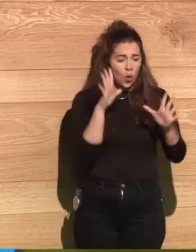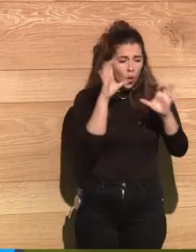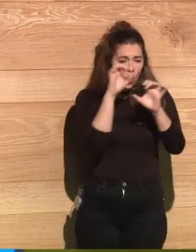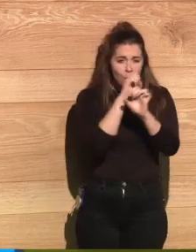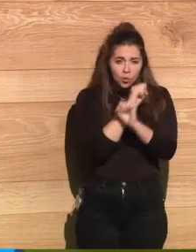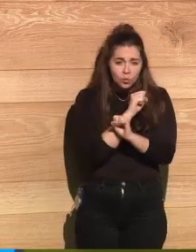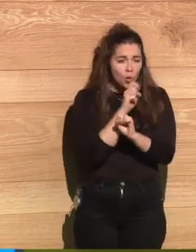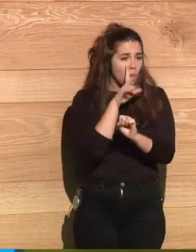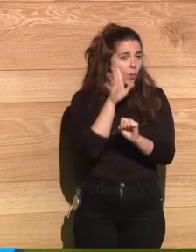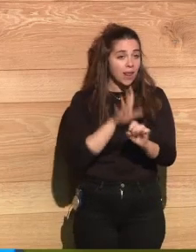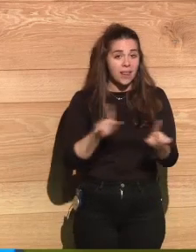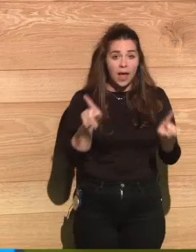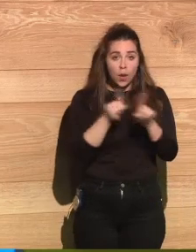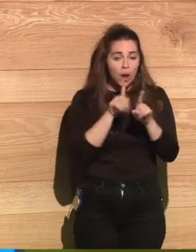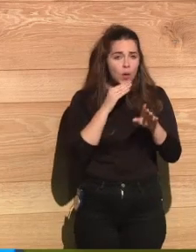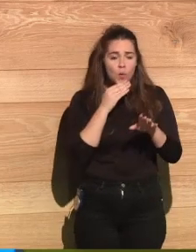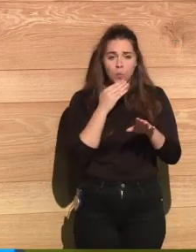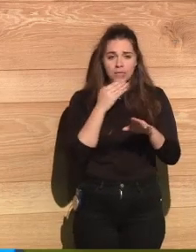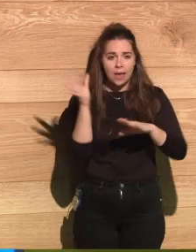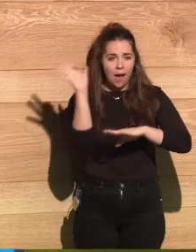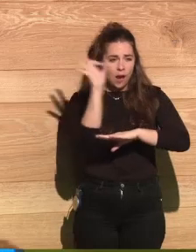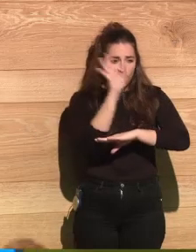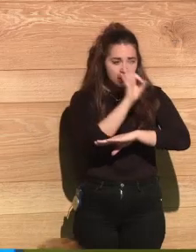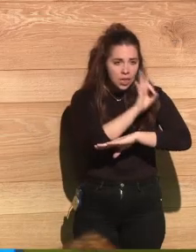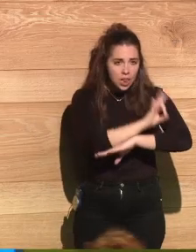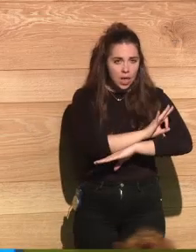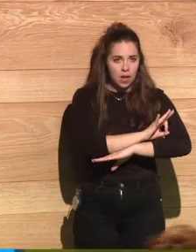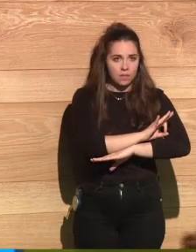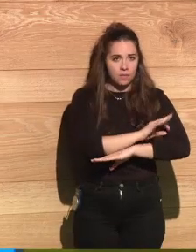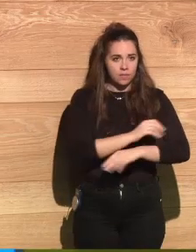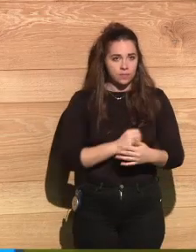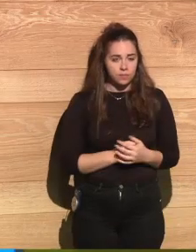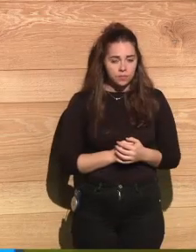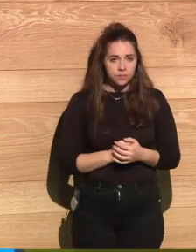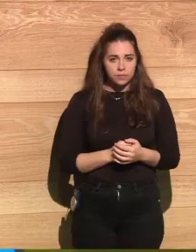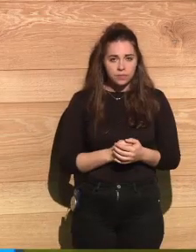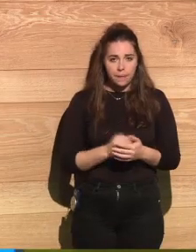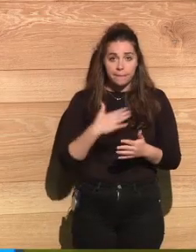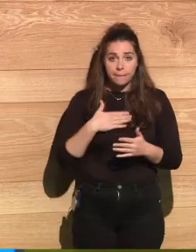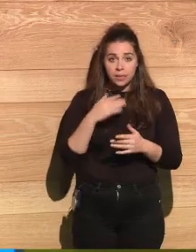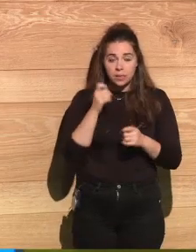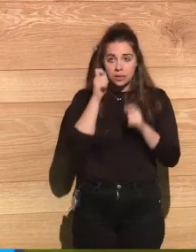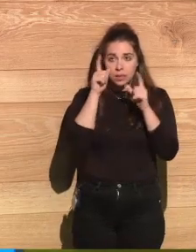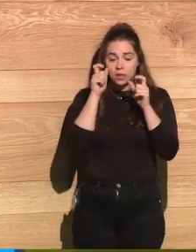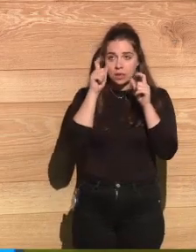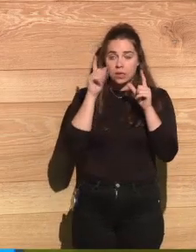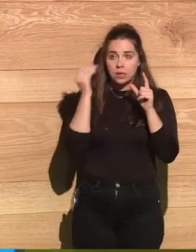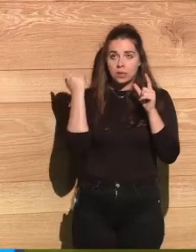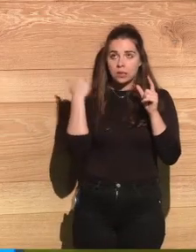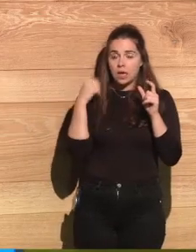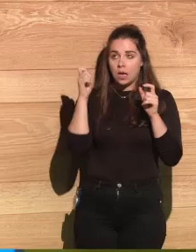As my eyes got adjusted to that darkness, I began to see some